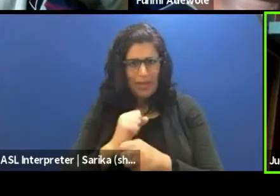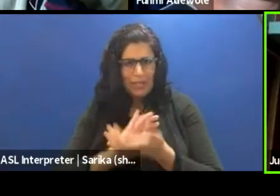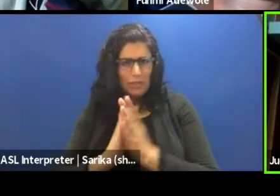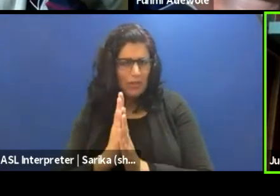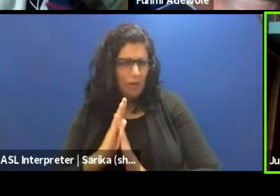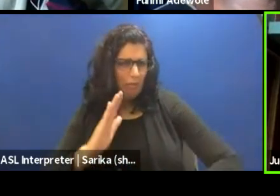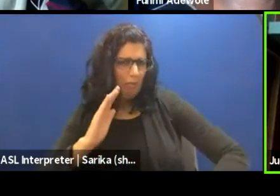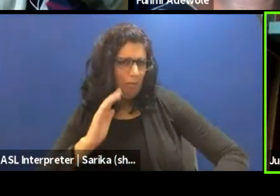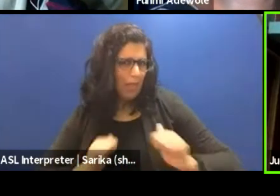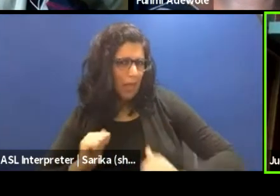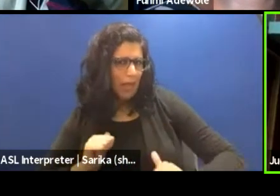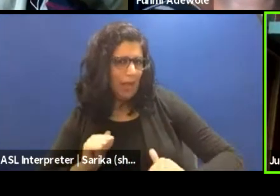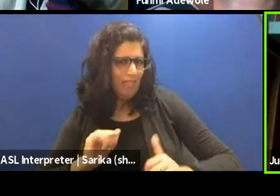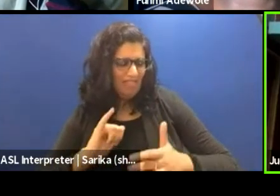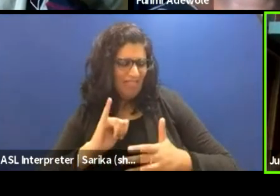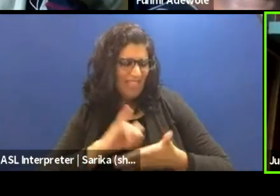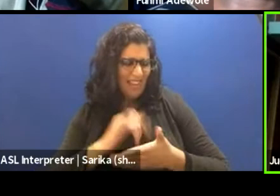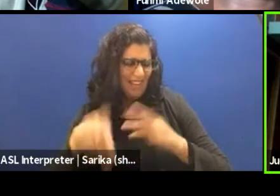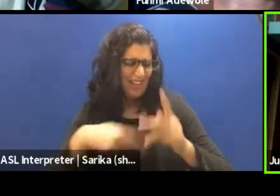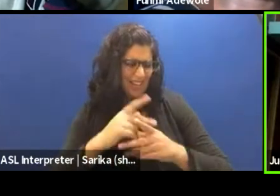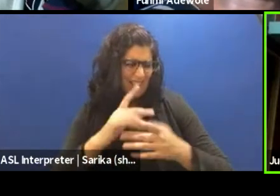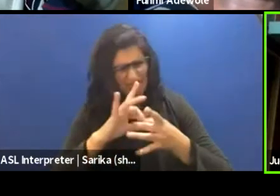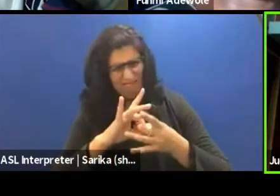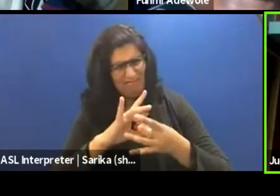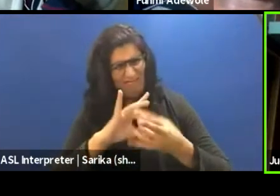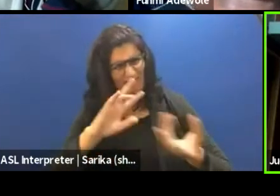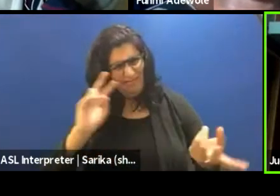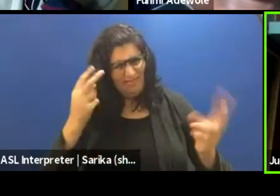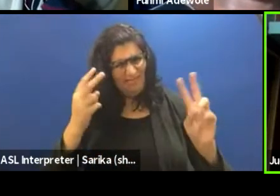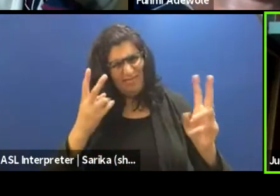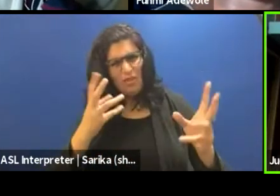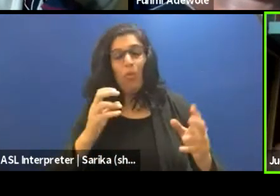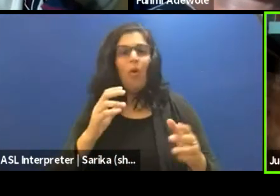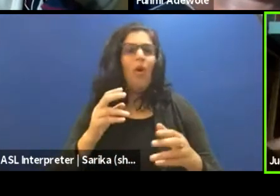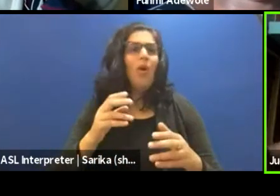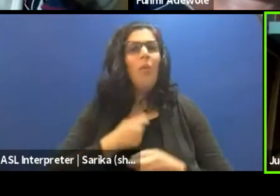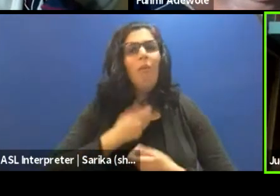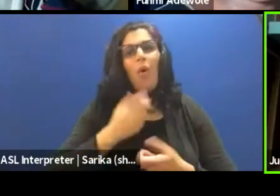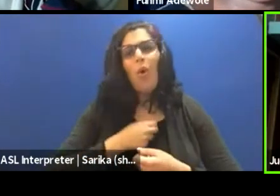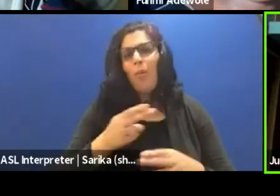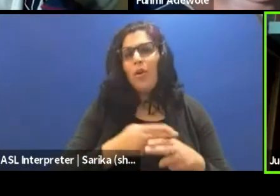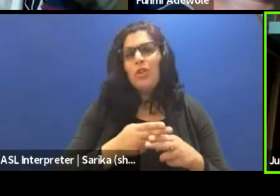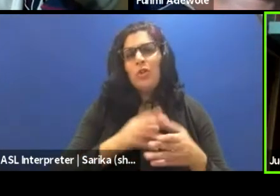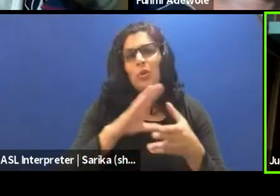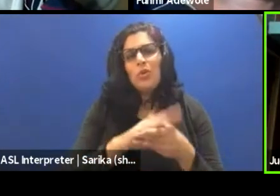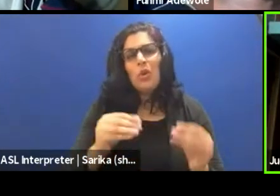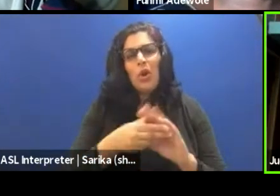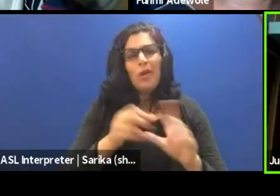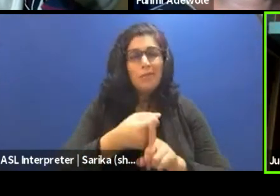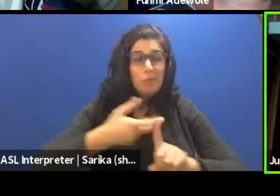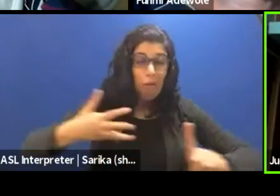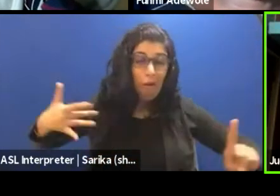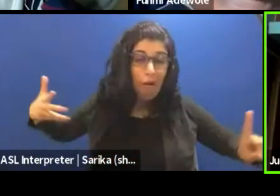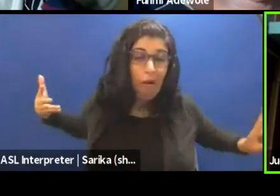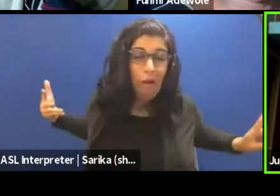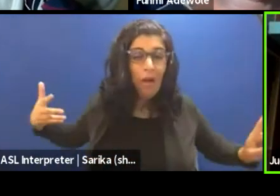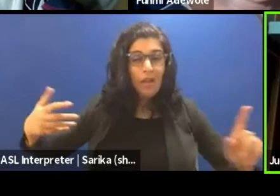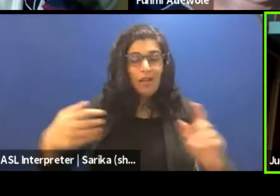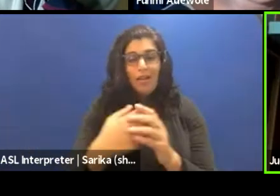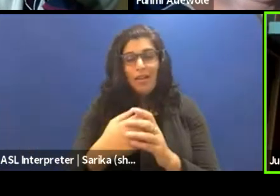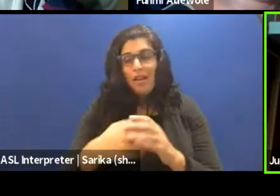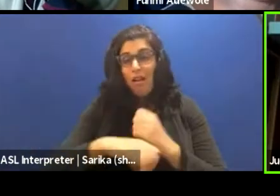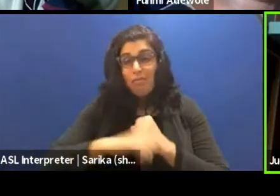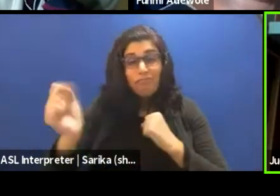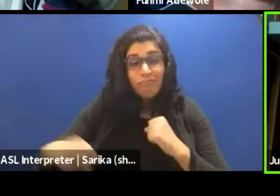And there's the disjoint, you know what I mean? Or a poem or a short story. expand it into a whole feature-length novel, you know? So I